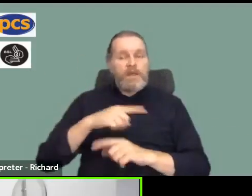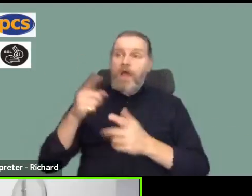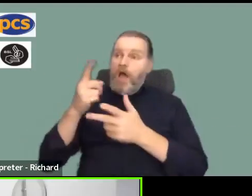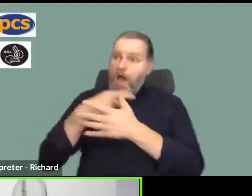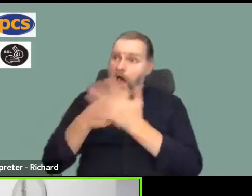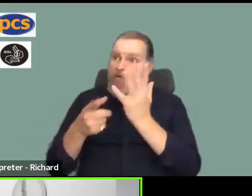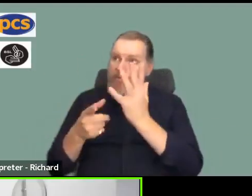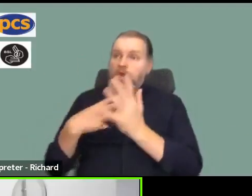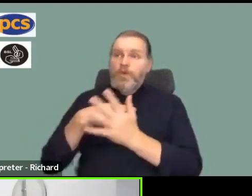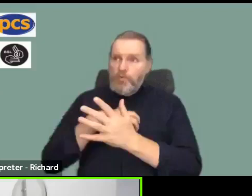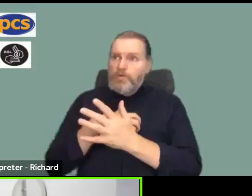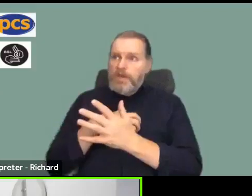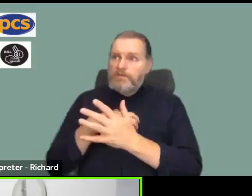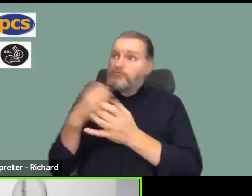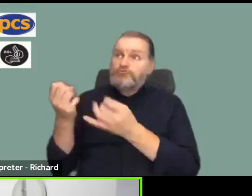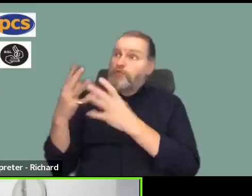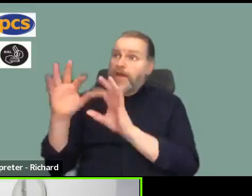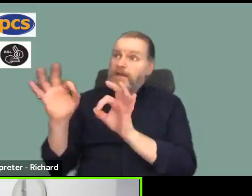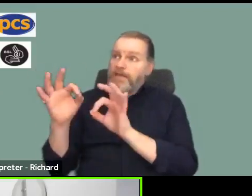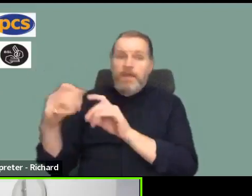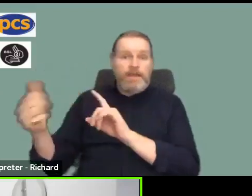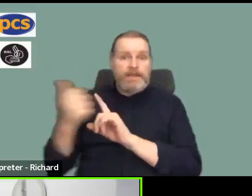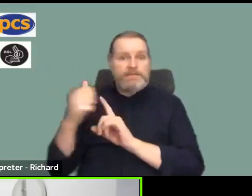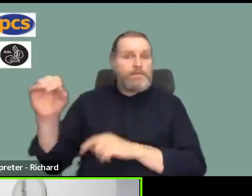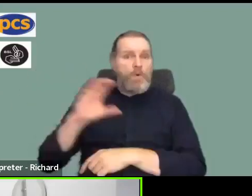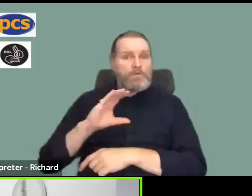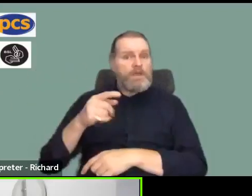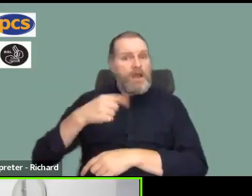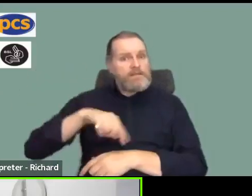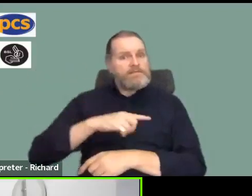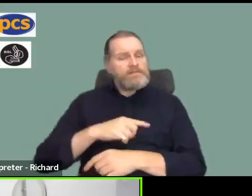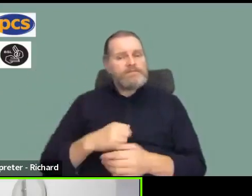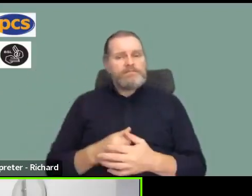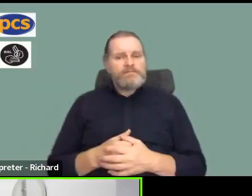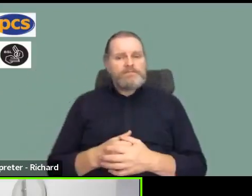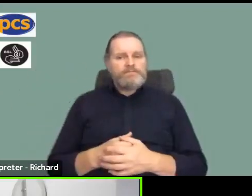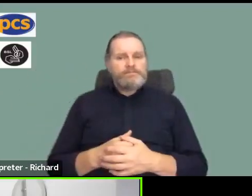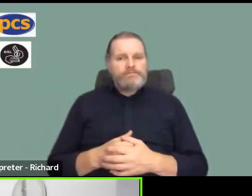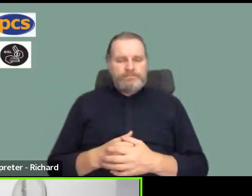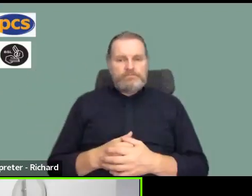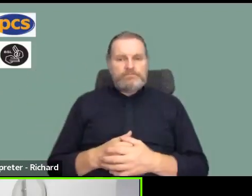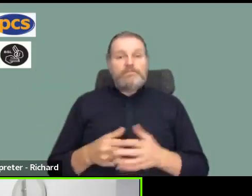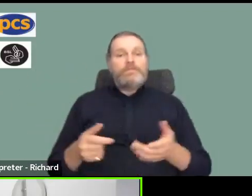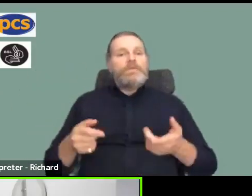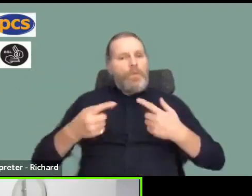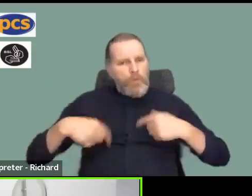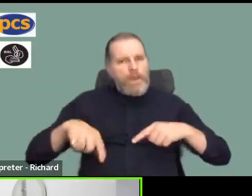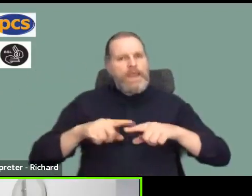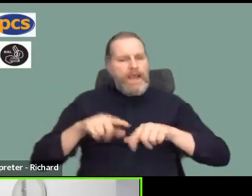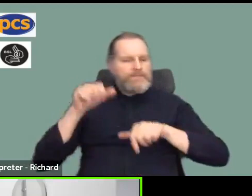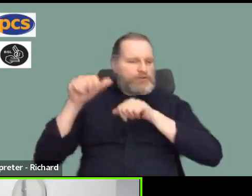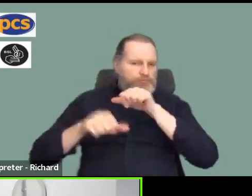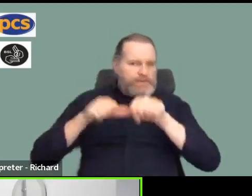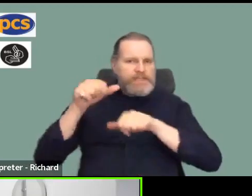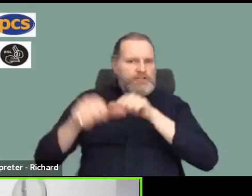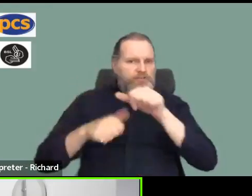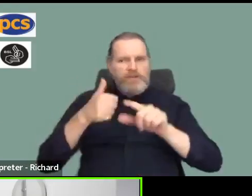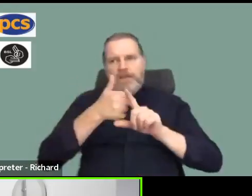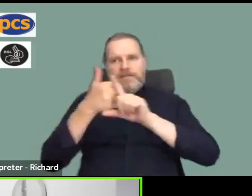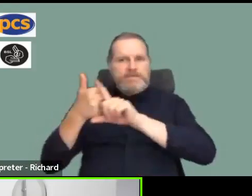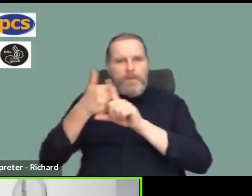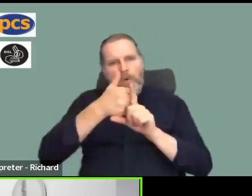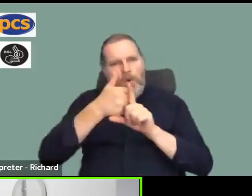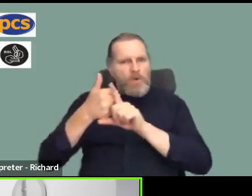who are not on strike. Our trade unions have a strong, our trade unions have a long and strong tradition of supporting each other. So thank you